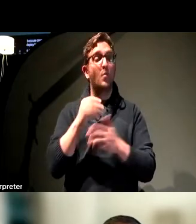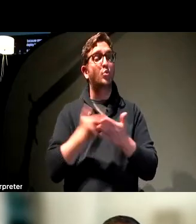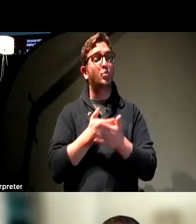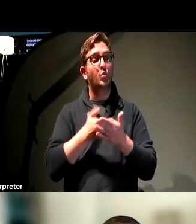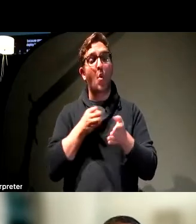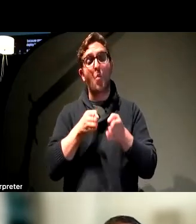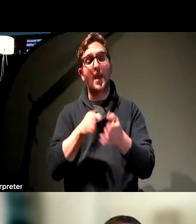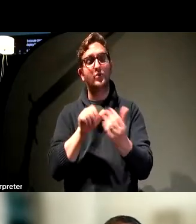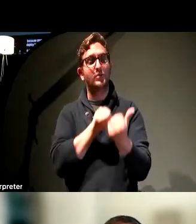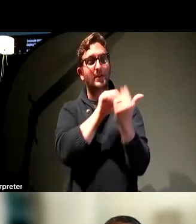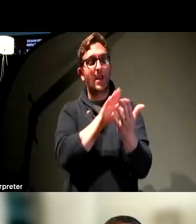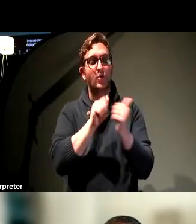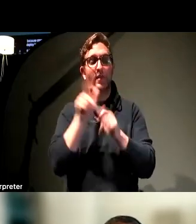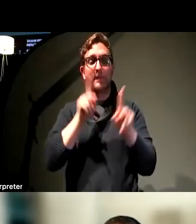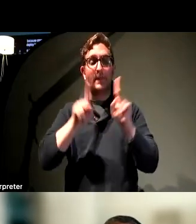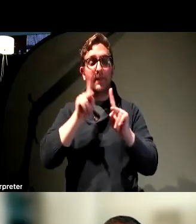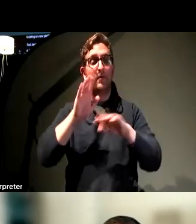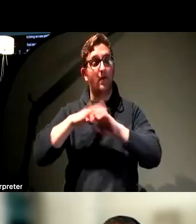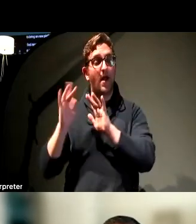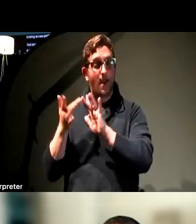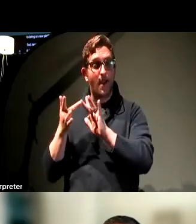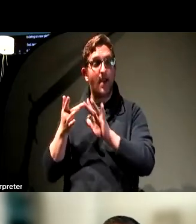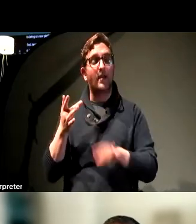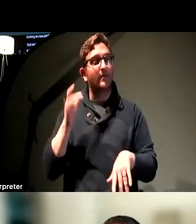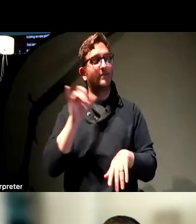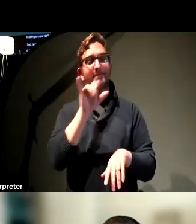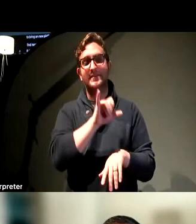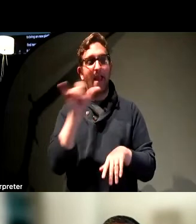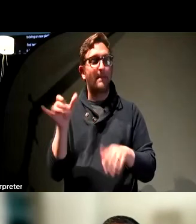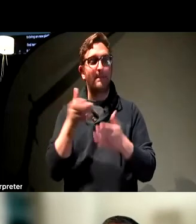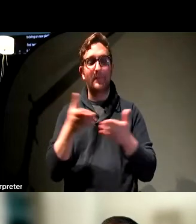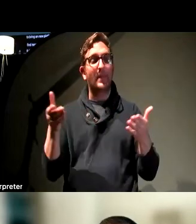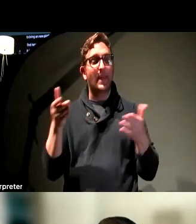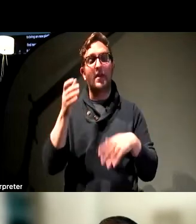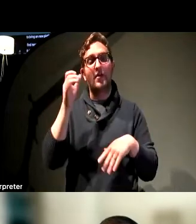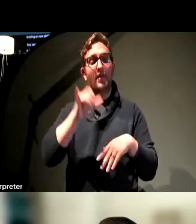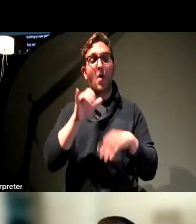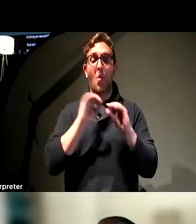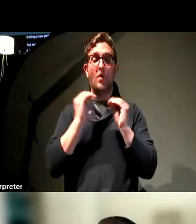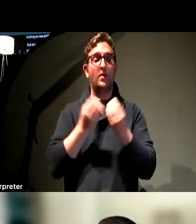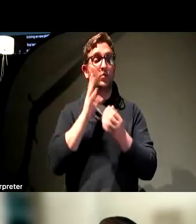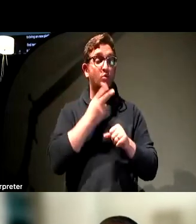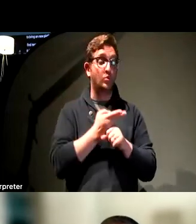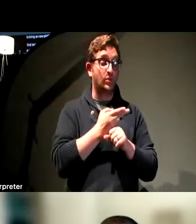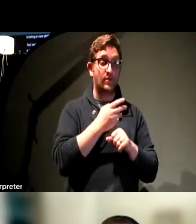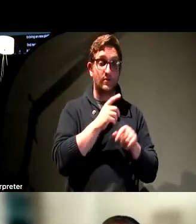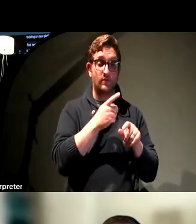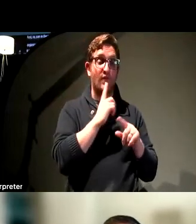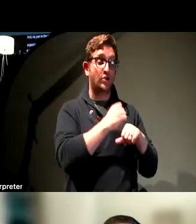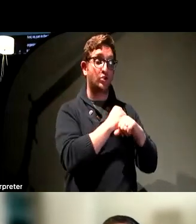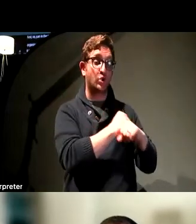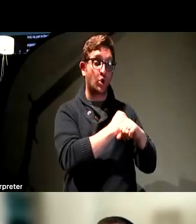people virtually. And so just in the same way that organizations will look at security or privacy as ongoing